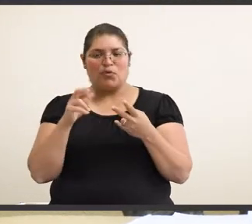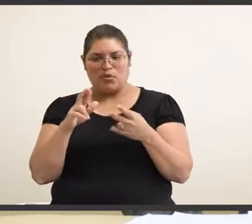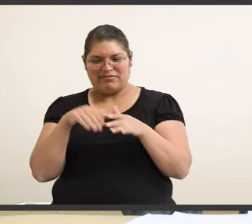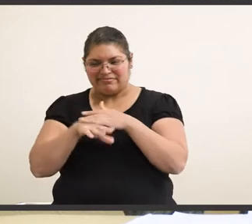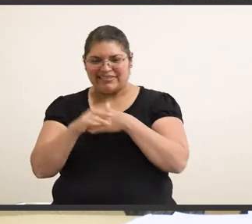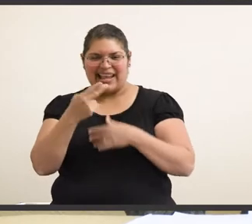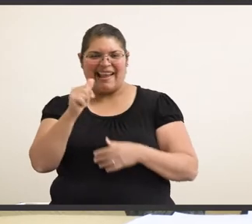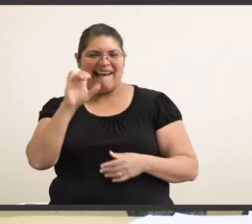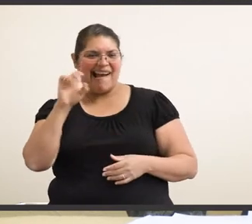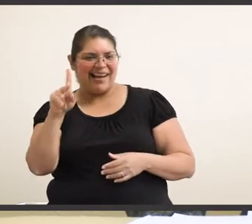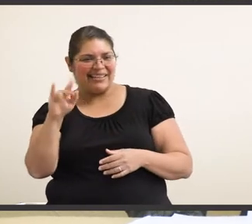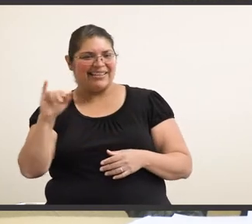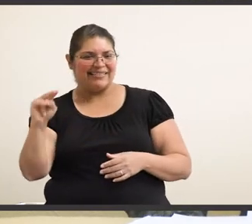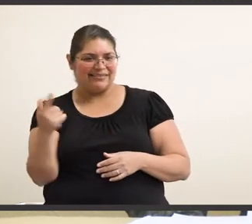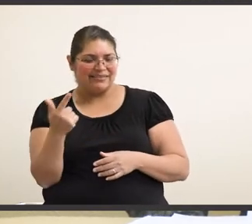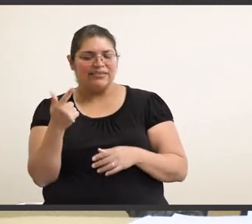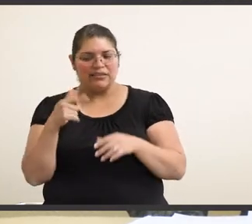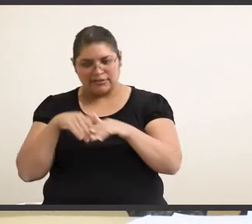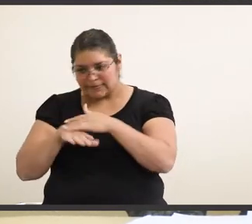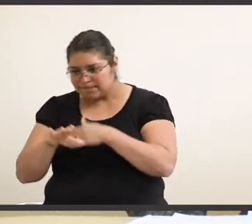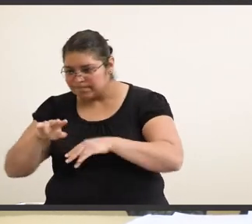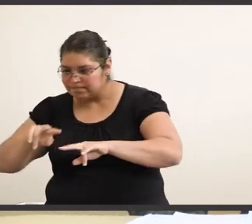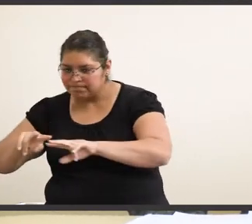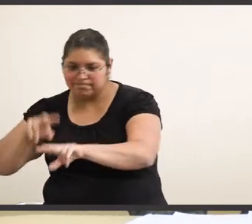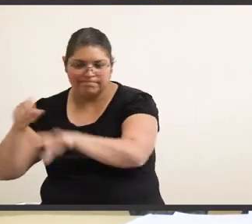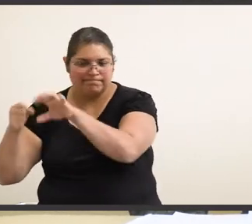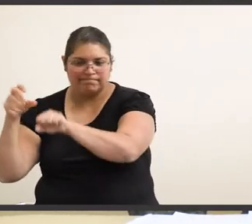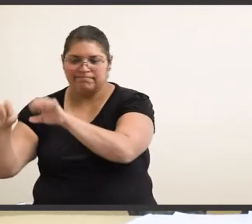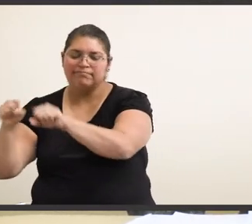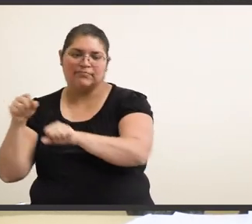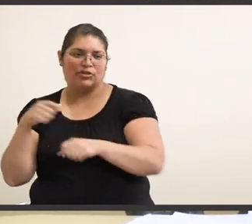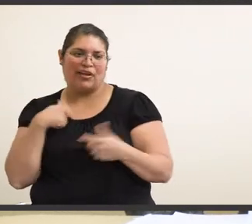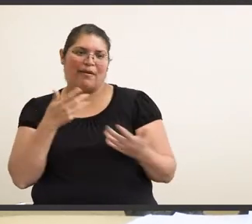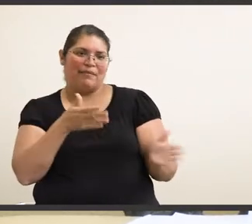that. So, that's what I plan to do.